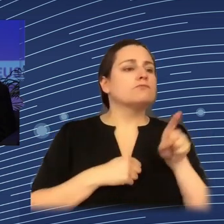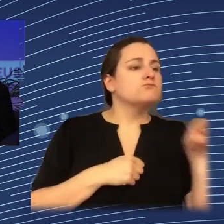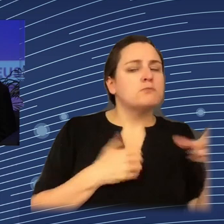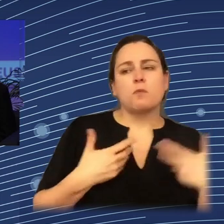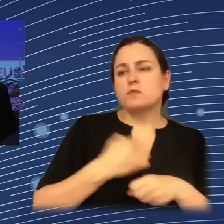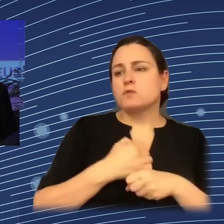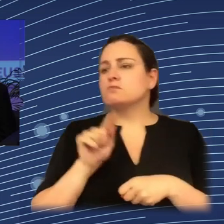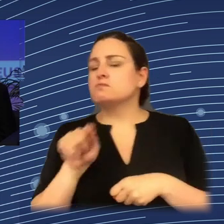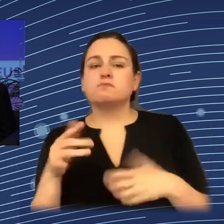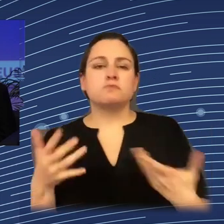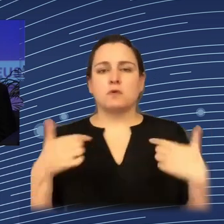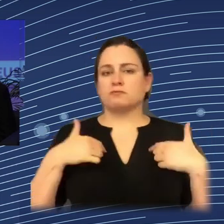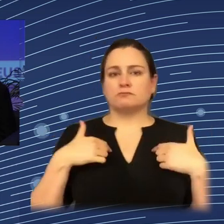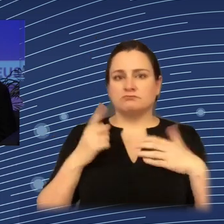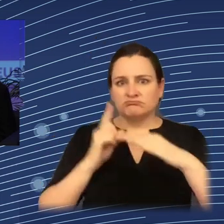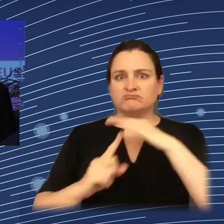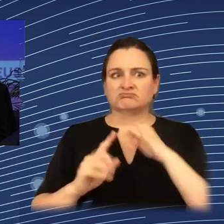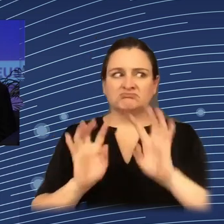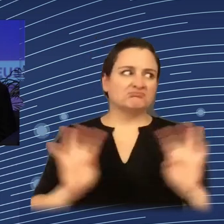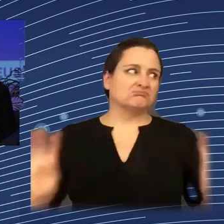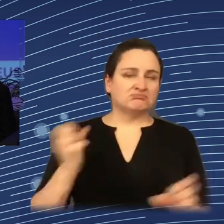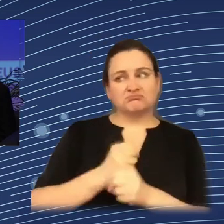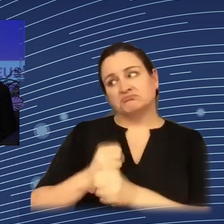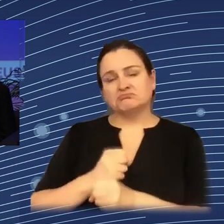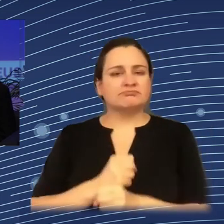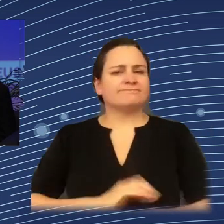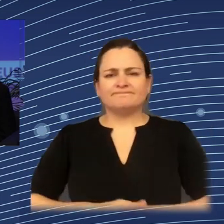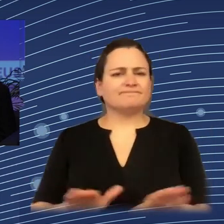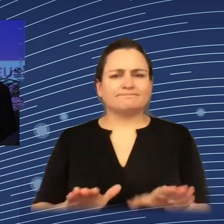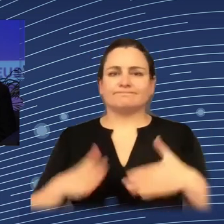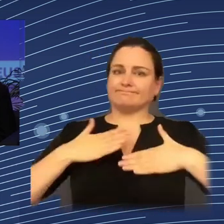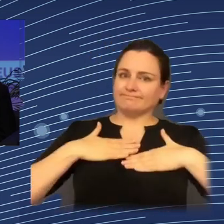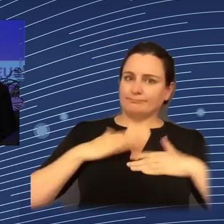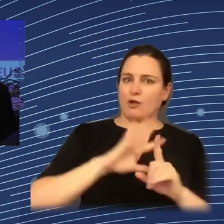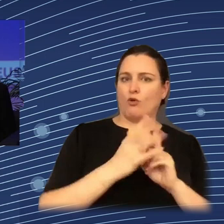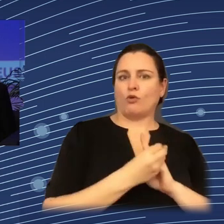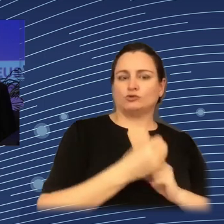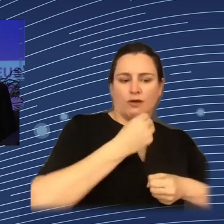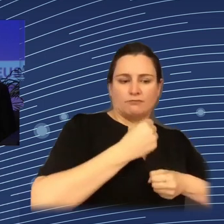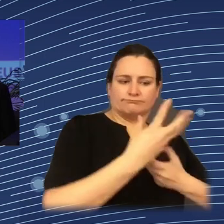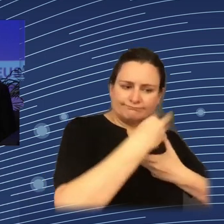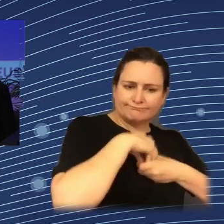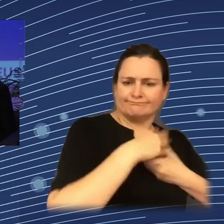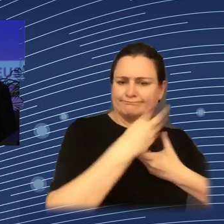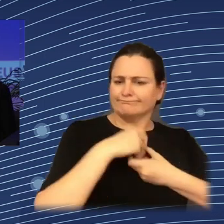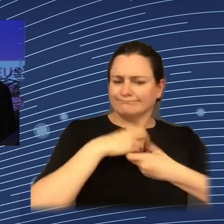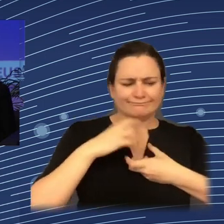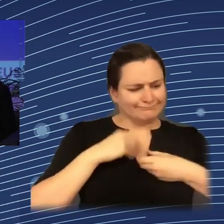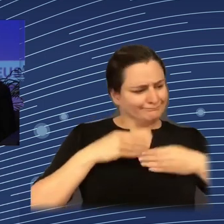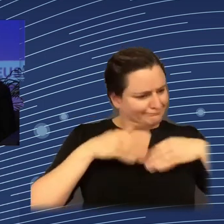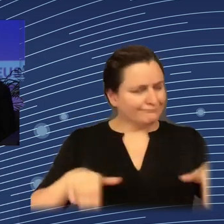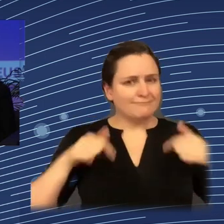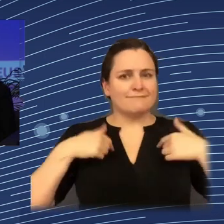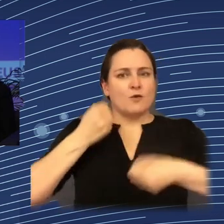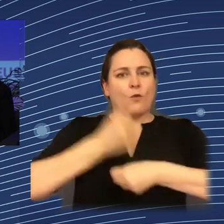ambitions, according to our values, according to our culture, and so on. Wouldn't it be great, really, to